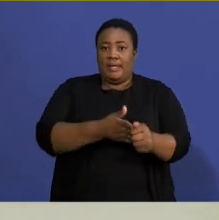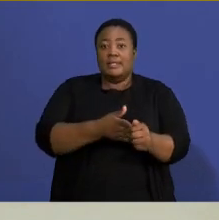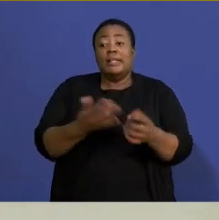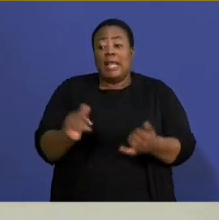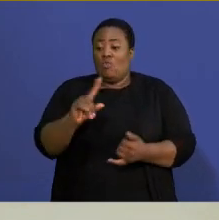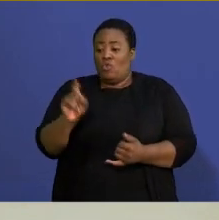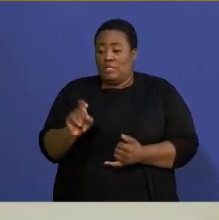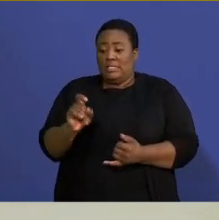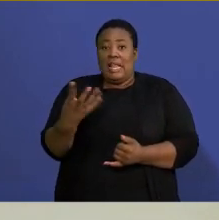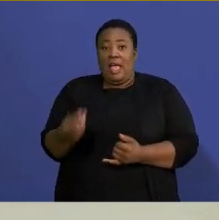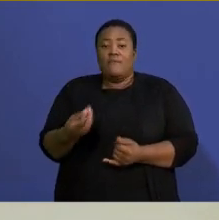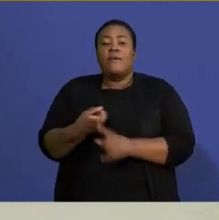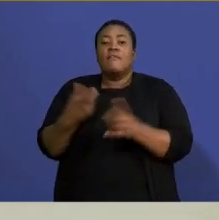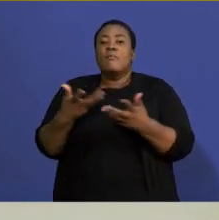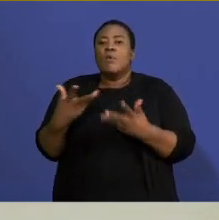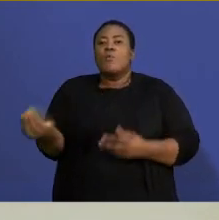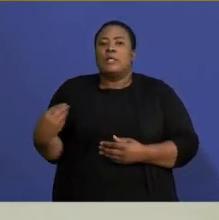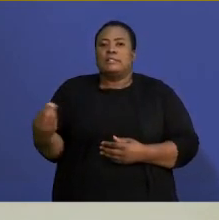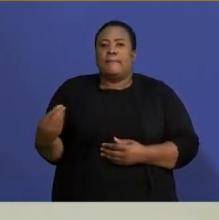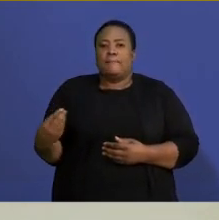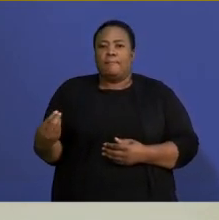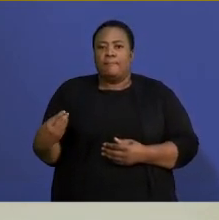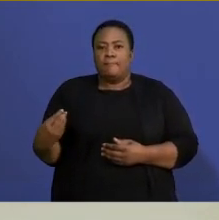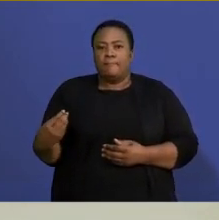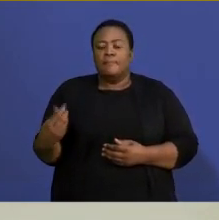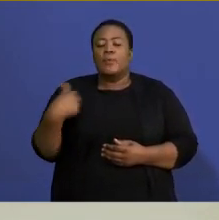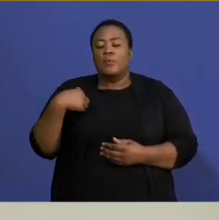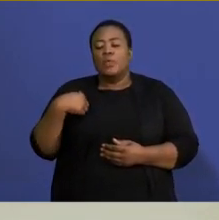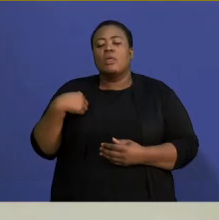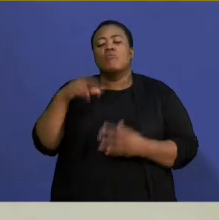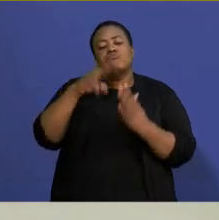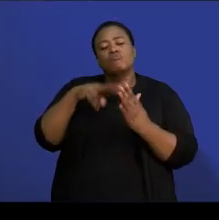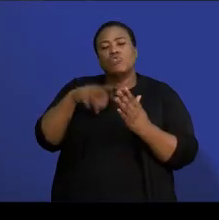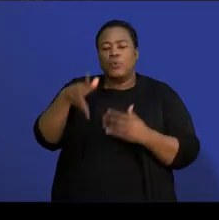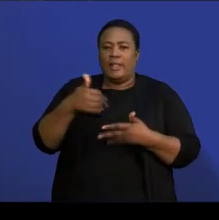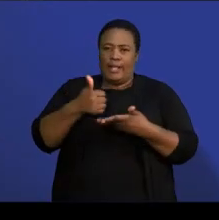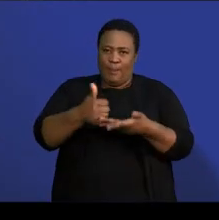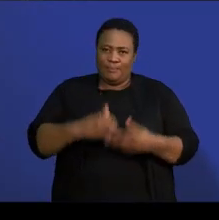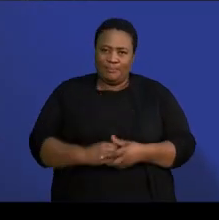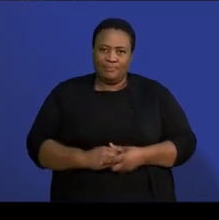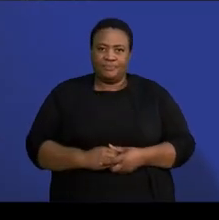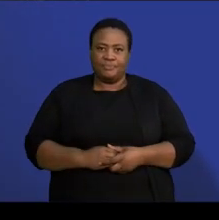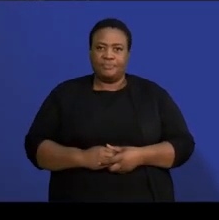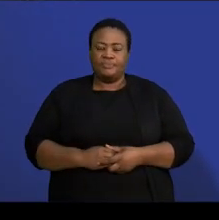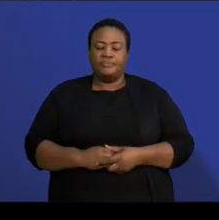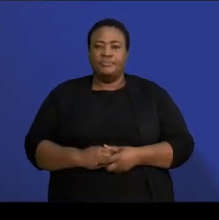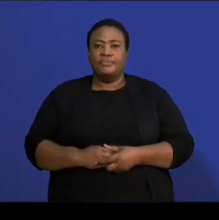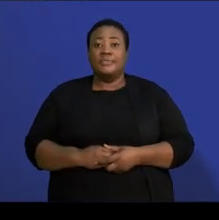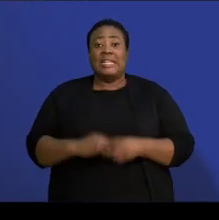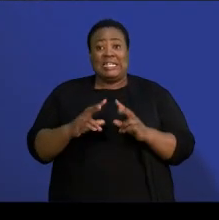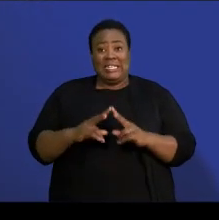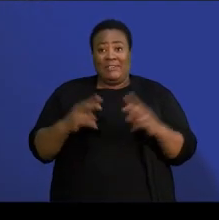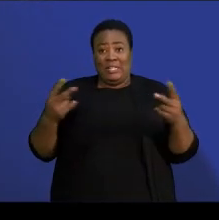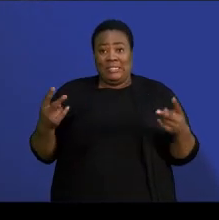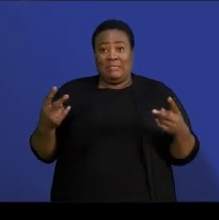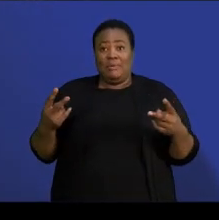question from one of our learners from WhatsApp. So we're going to head straight to that and assist you. Hi, Luni. What